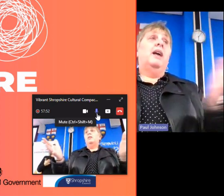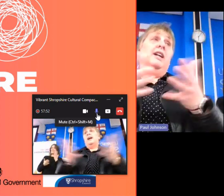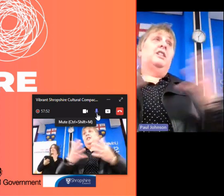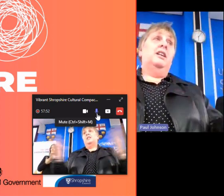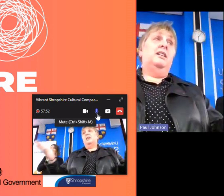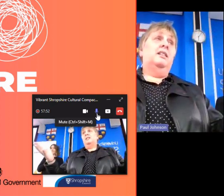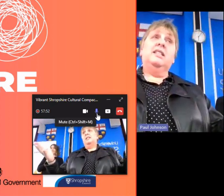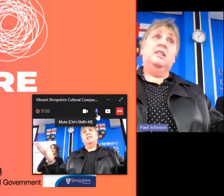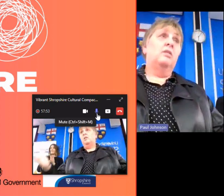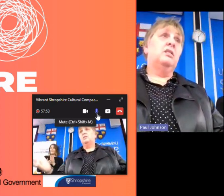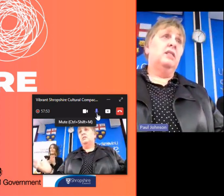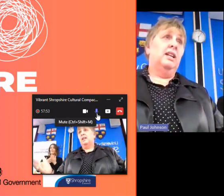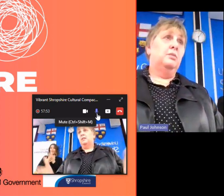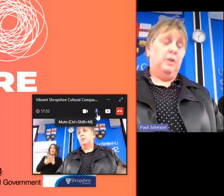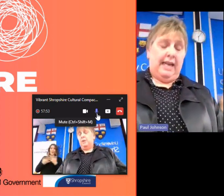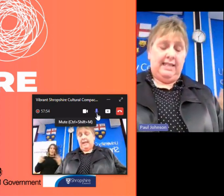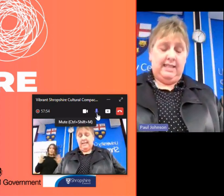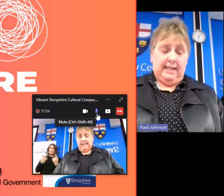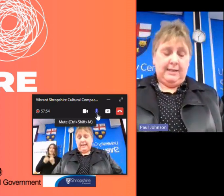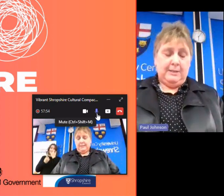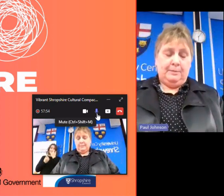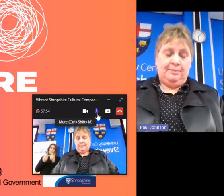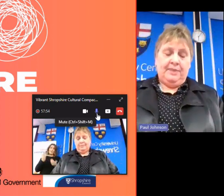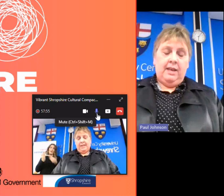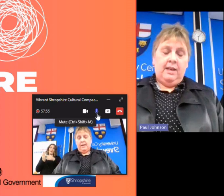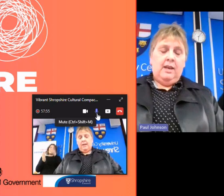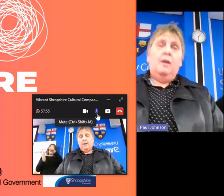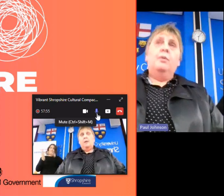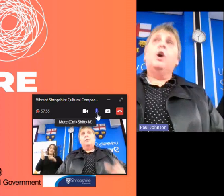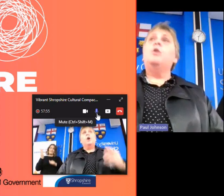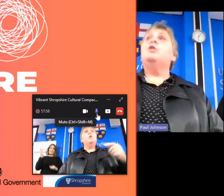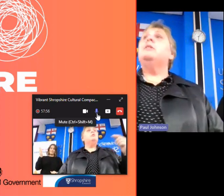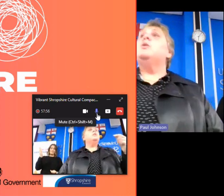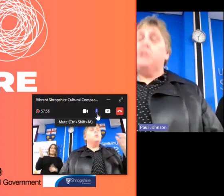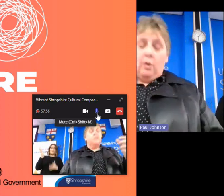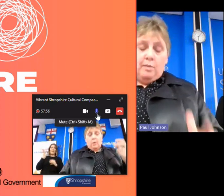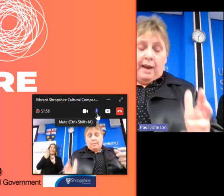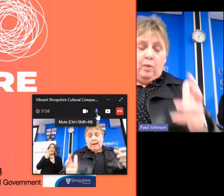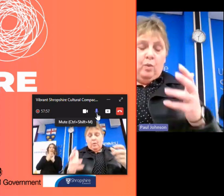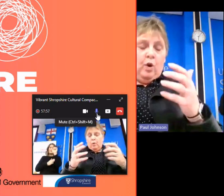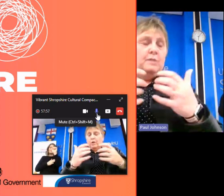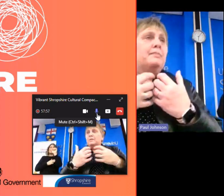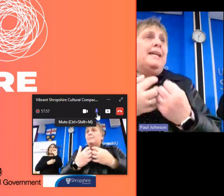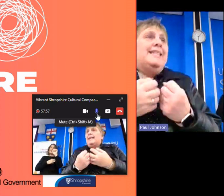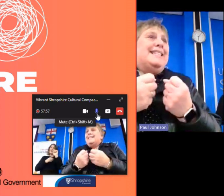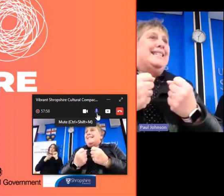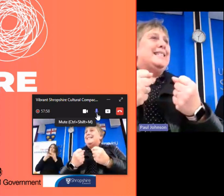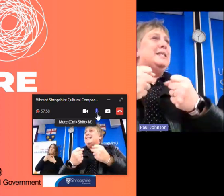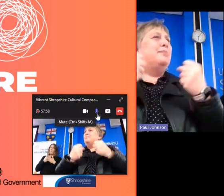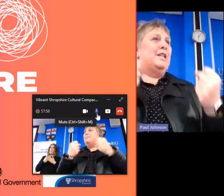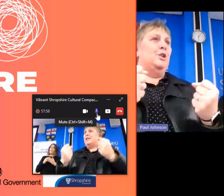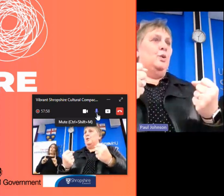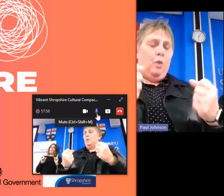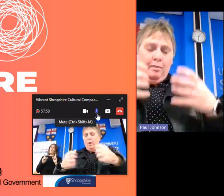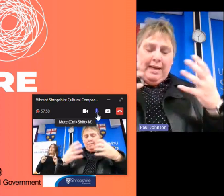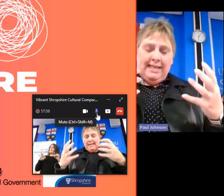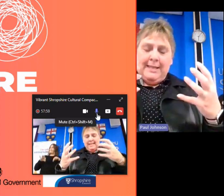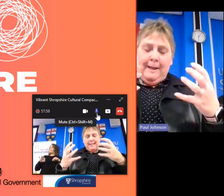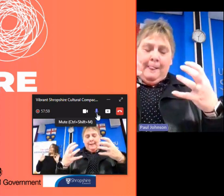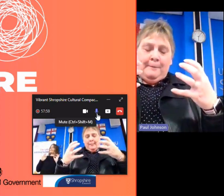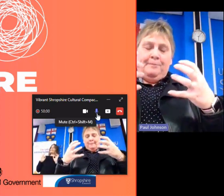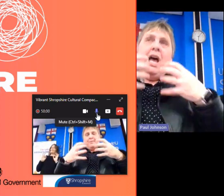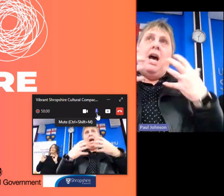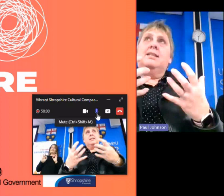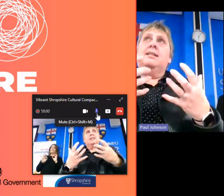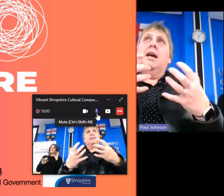that actually there's lots of things we could add to that but culture is also about what makes it special what